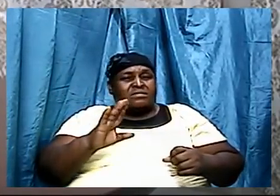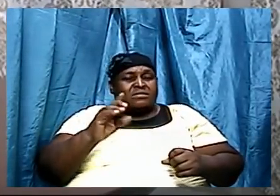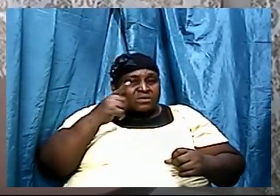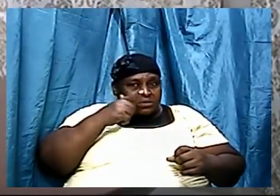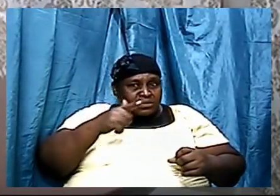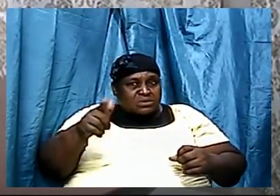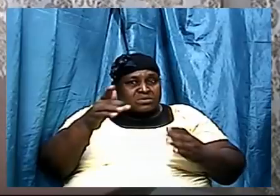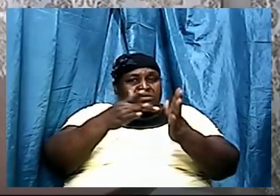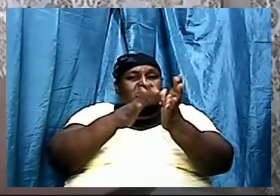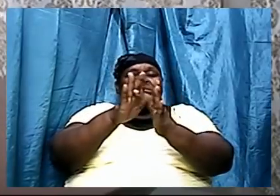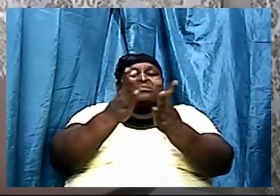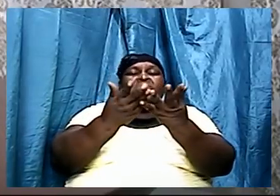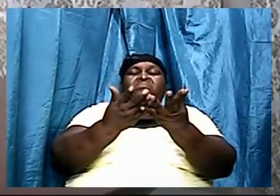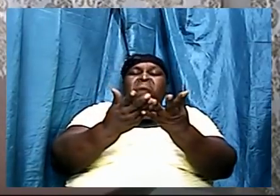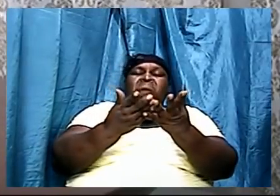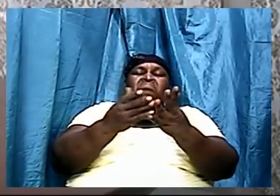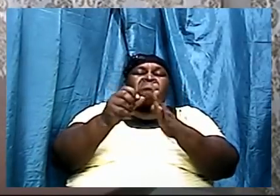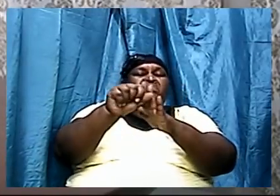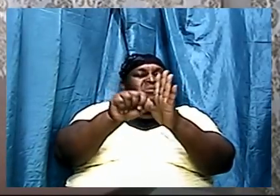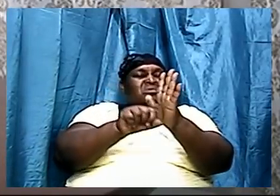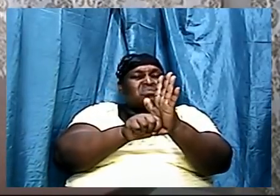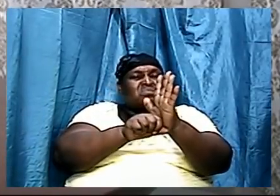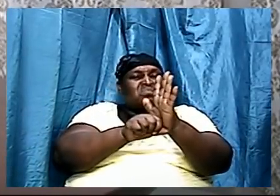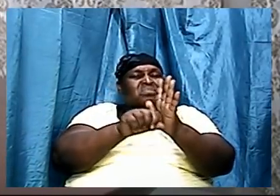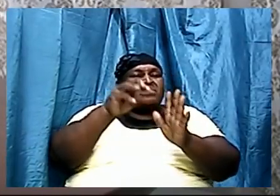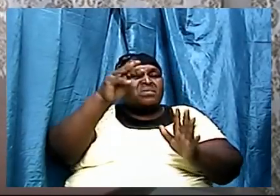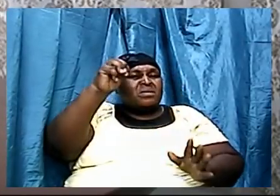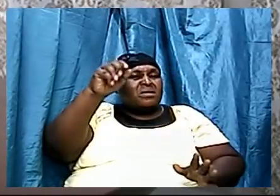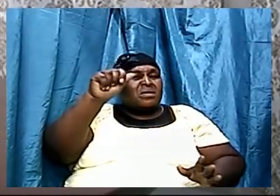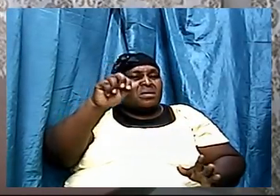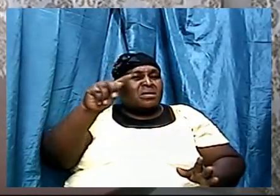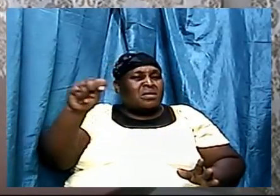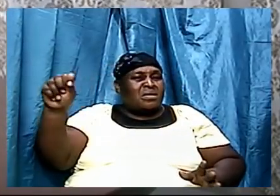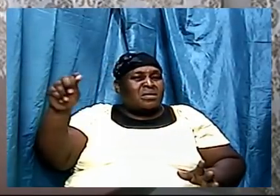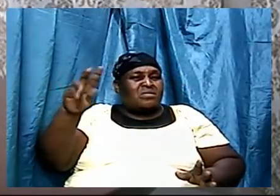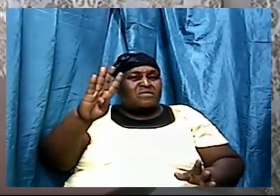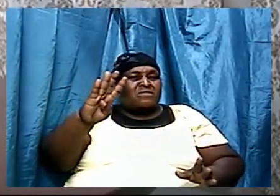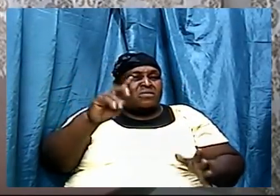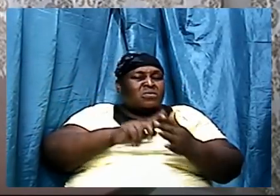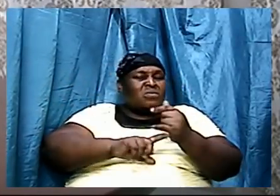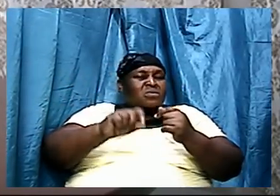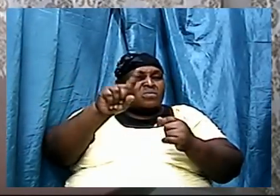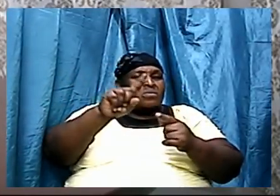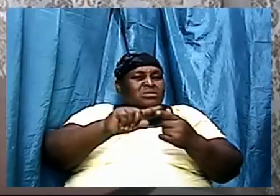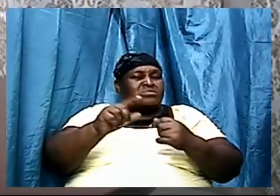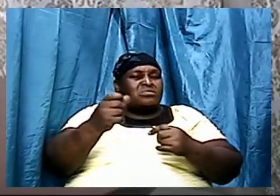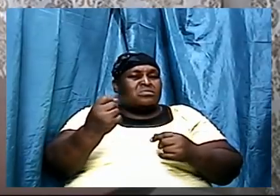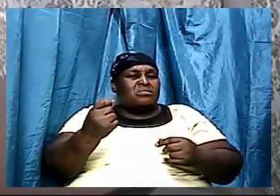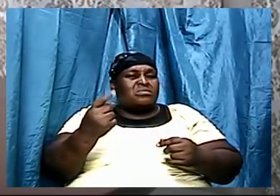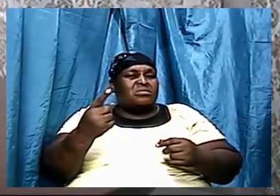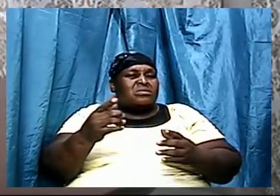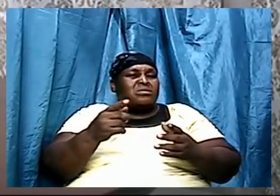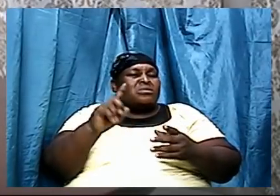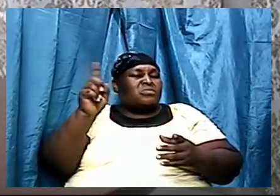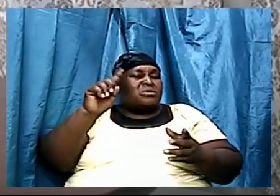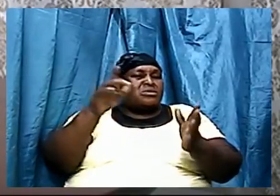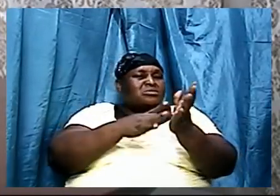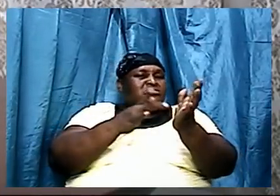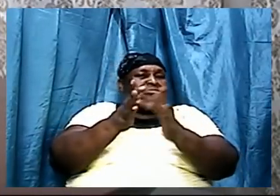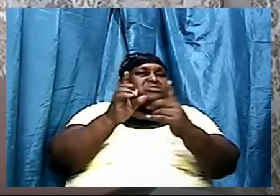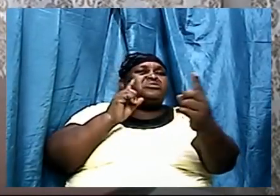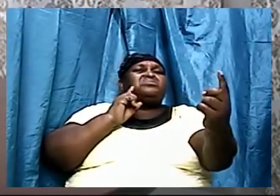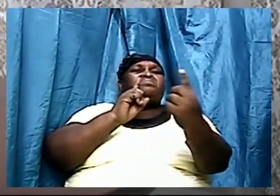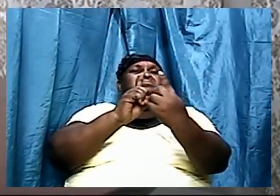and we look into scripture, in Matthew chapter 4, verse 1 to 11, we see where Jesus met the devil. You know, he was about to start his